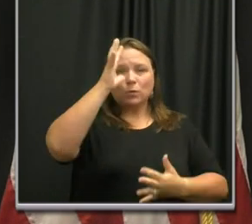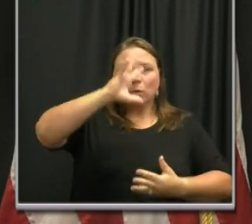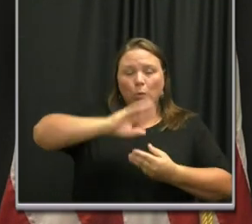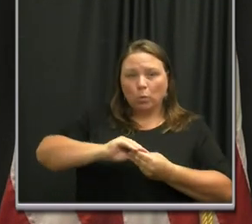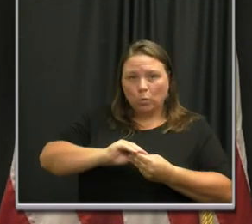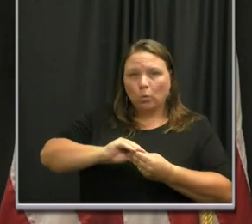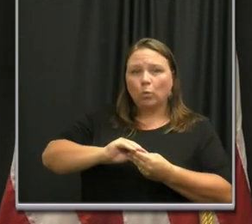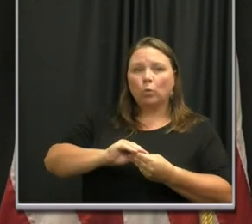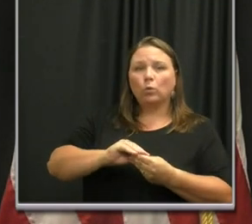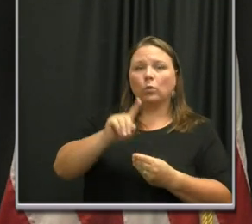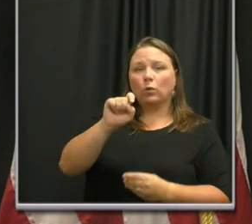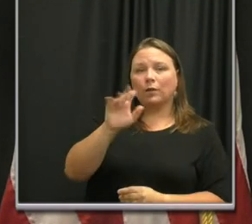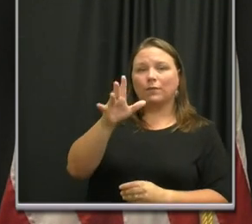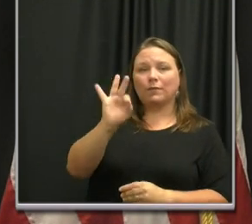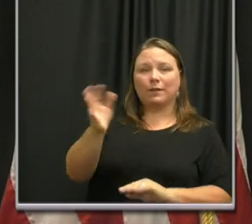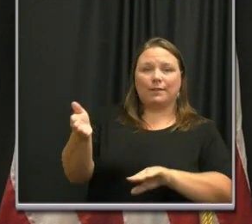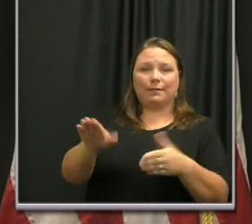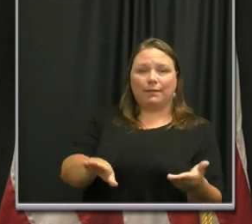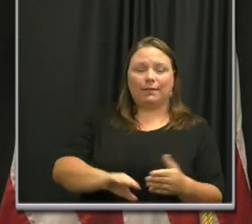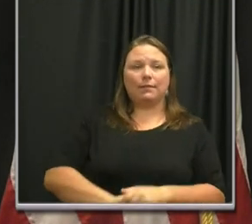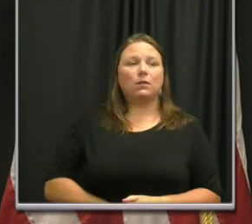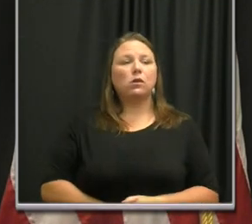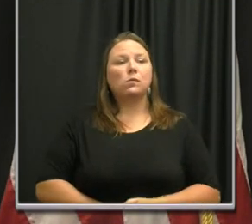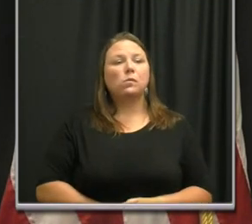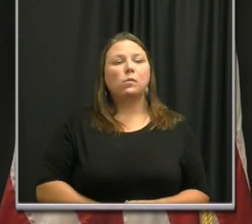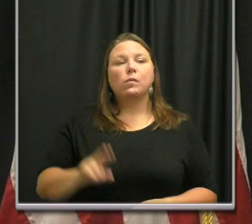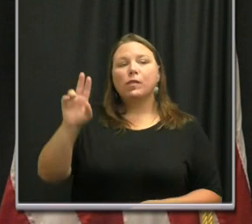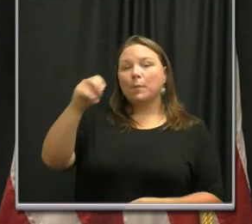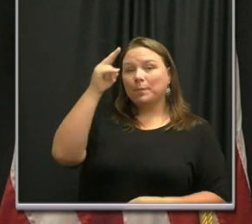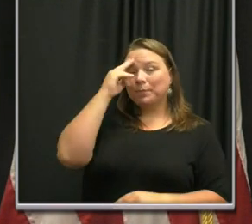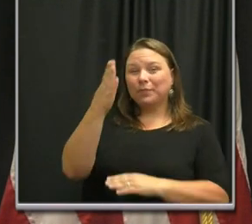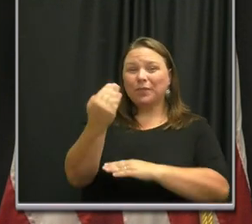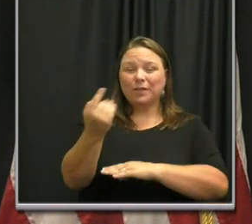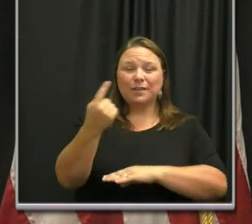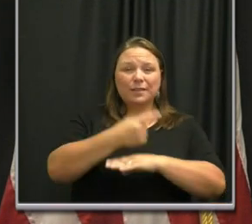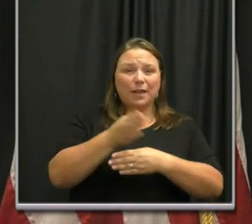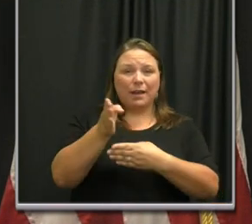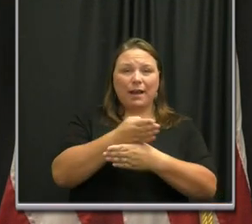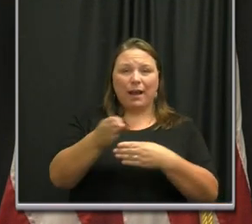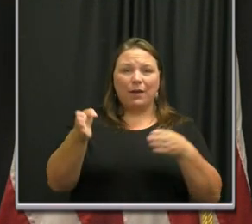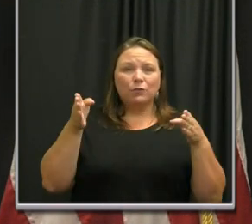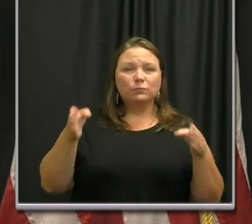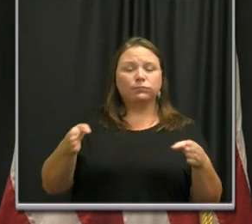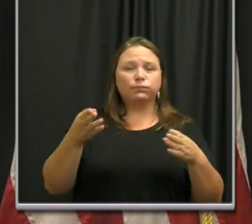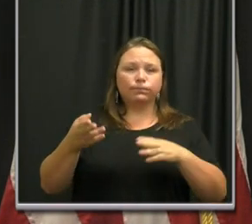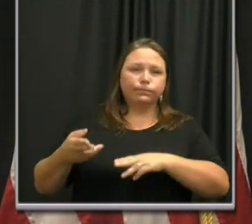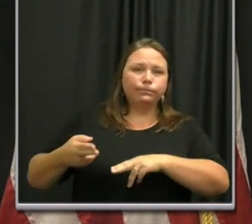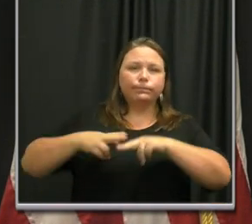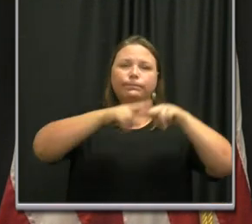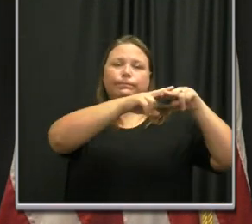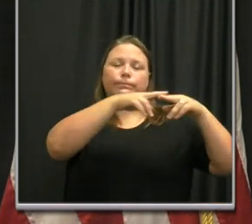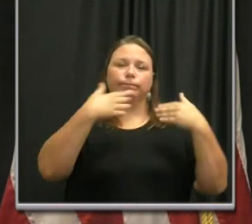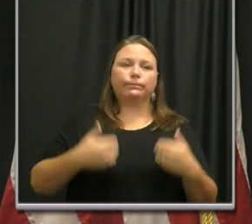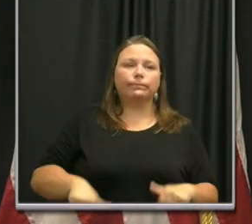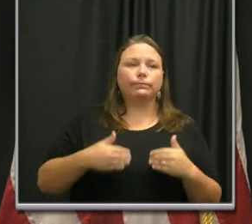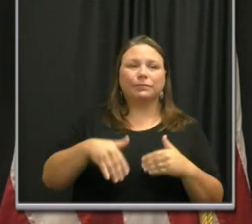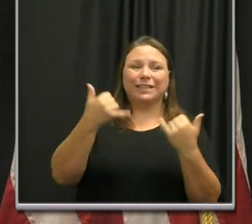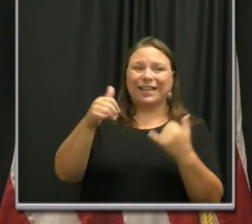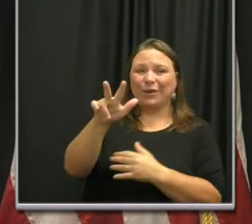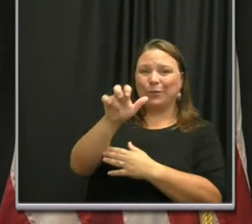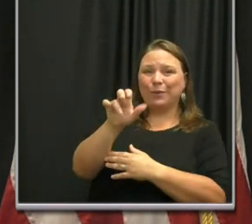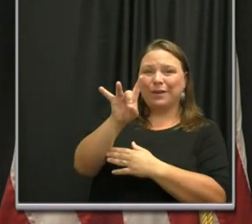with 159 deaths. Nashville's 14-day daily average continues to rise and is currently at